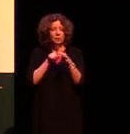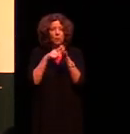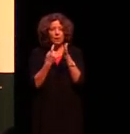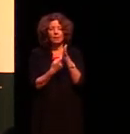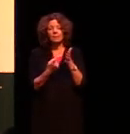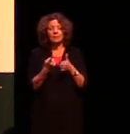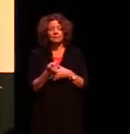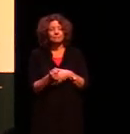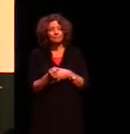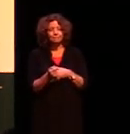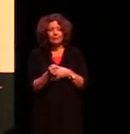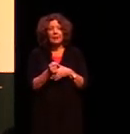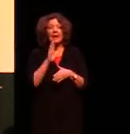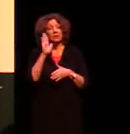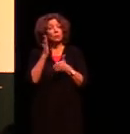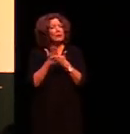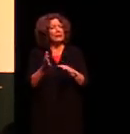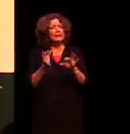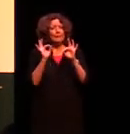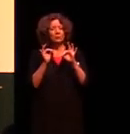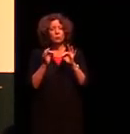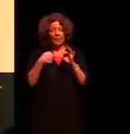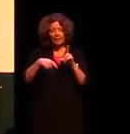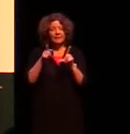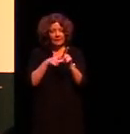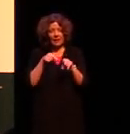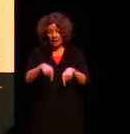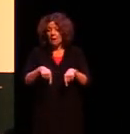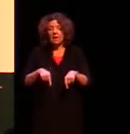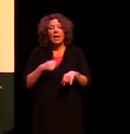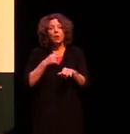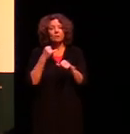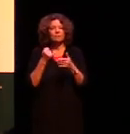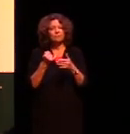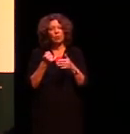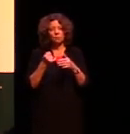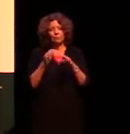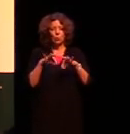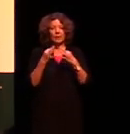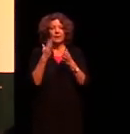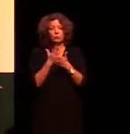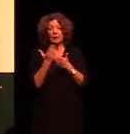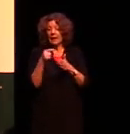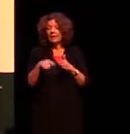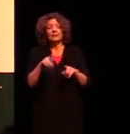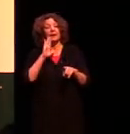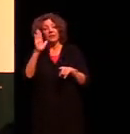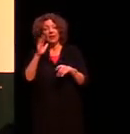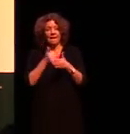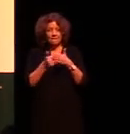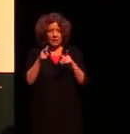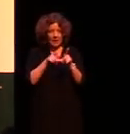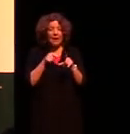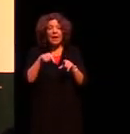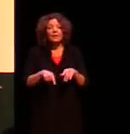is special this year. CODAL holds a public lecture every year. This year is